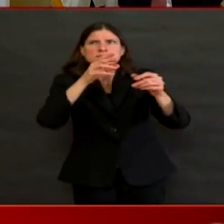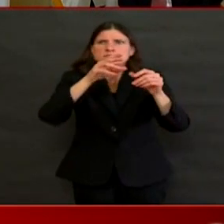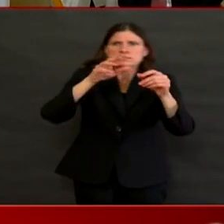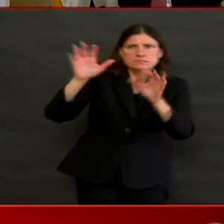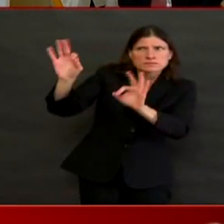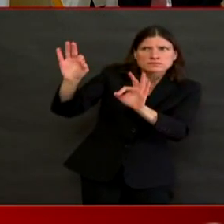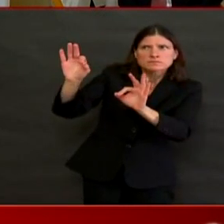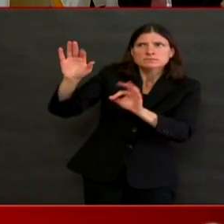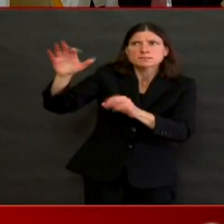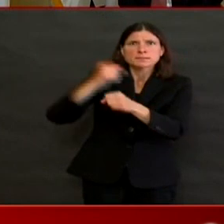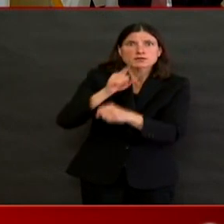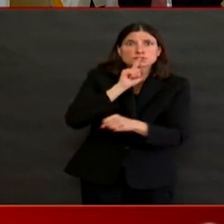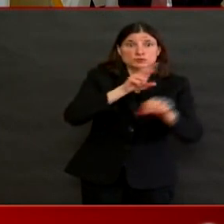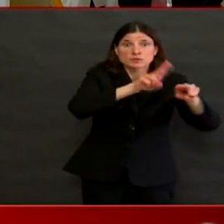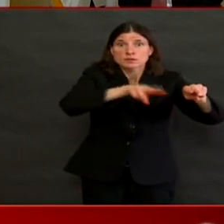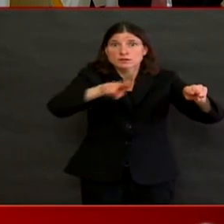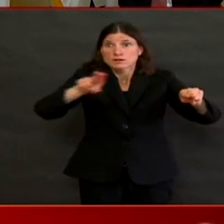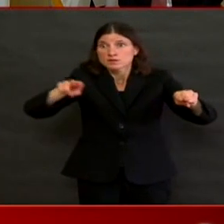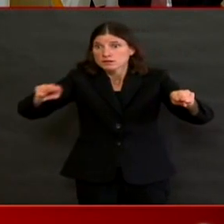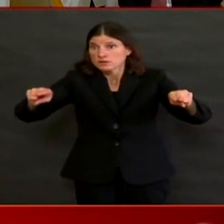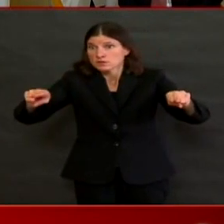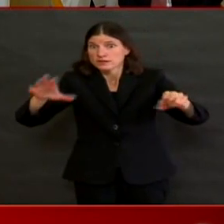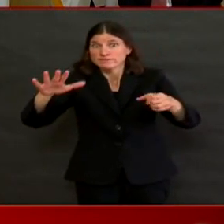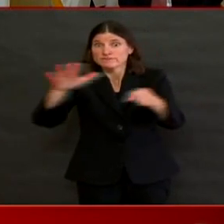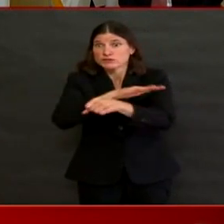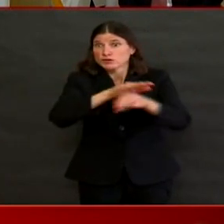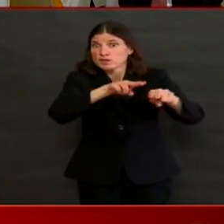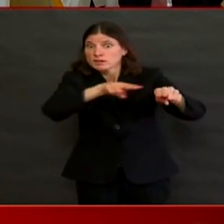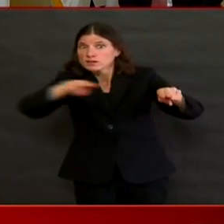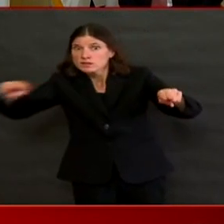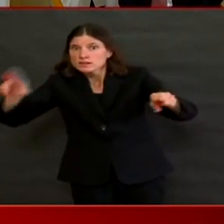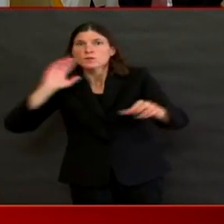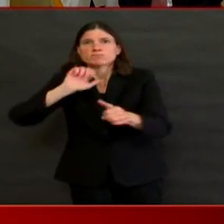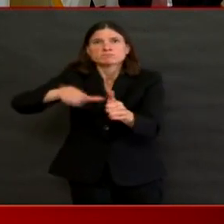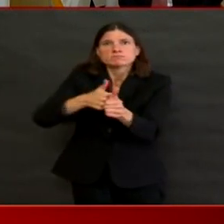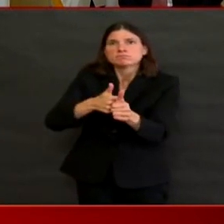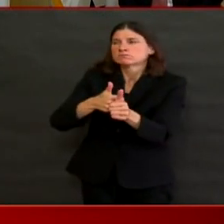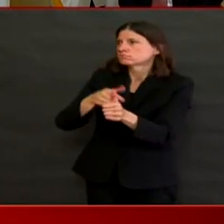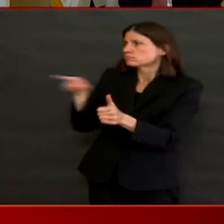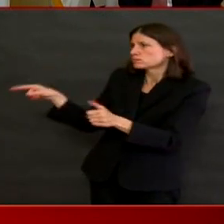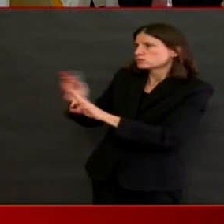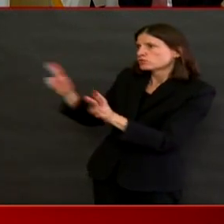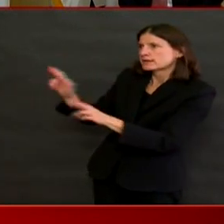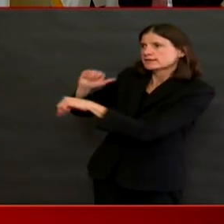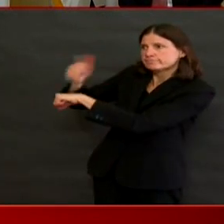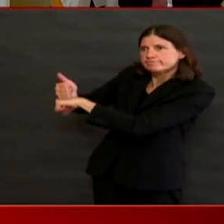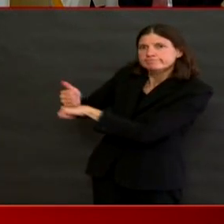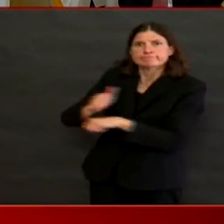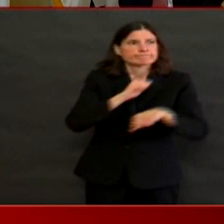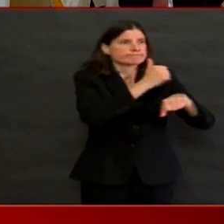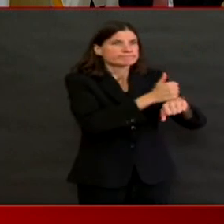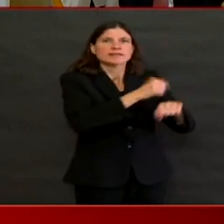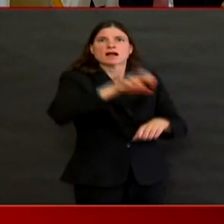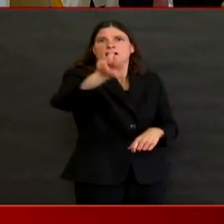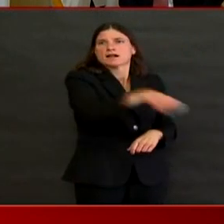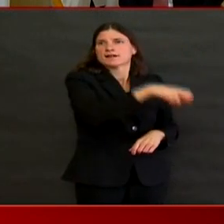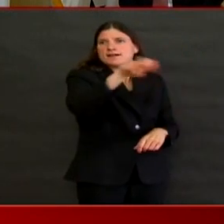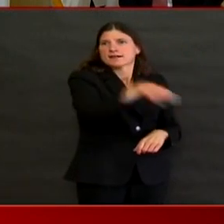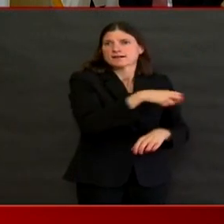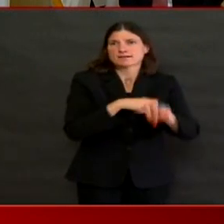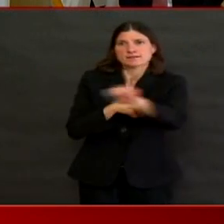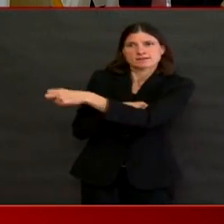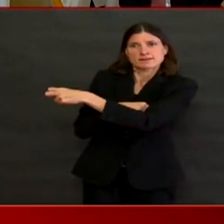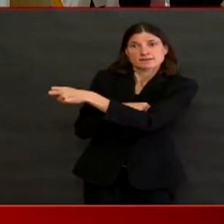first within the hospital settings prior to expanding to an alternate care site. So